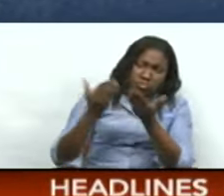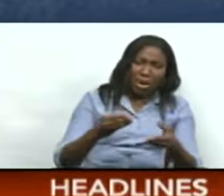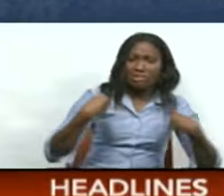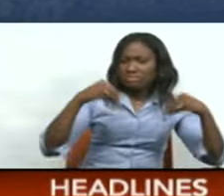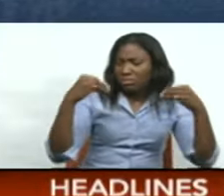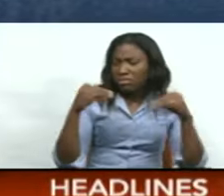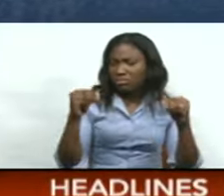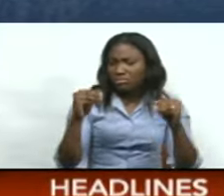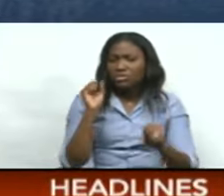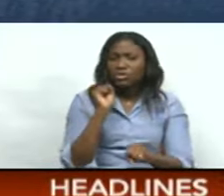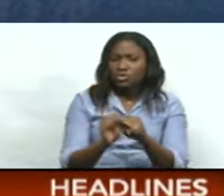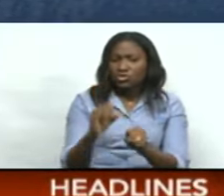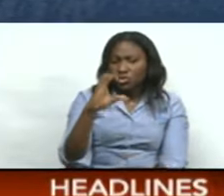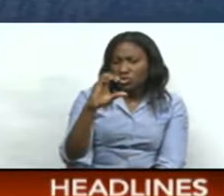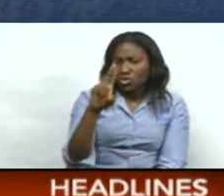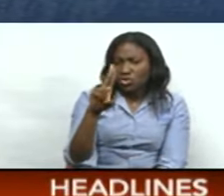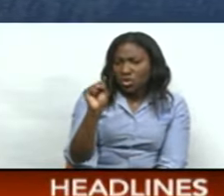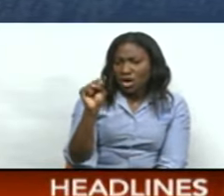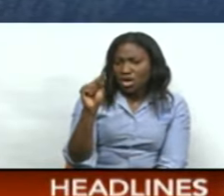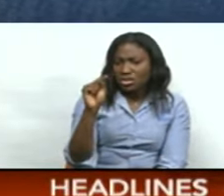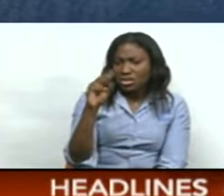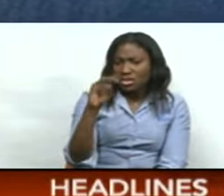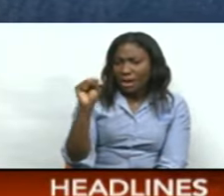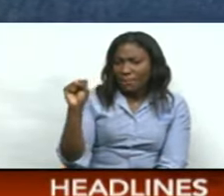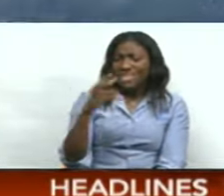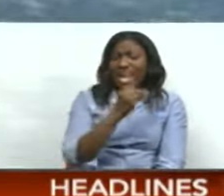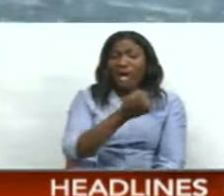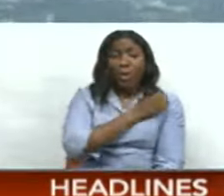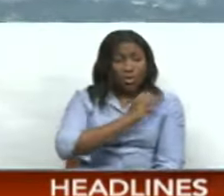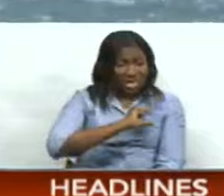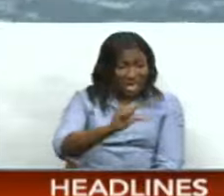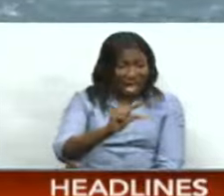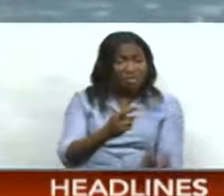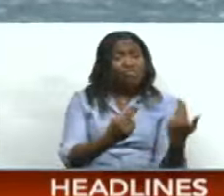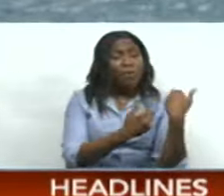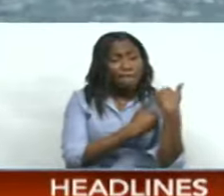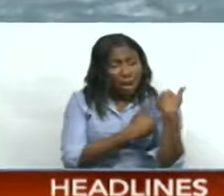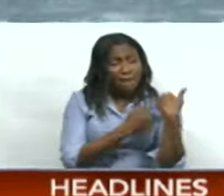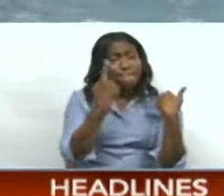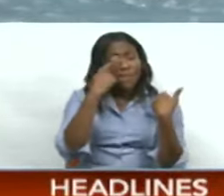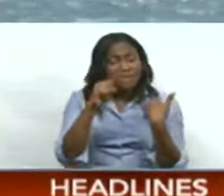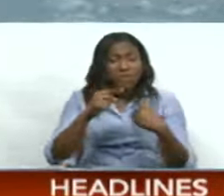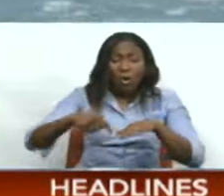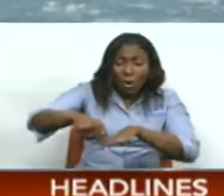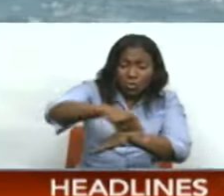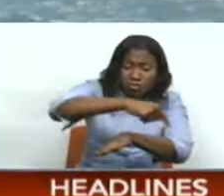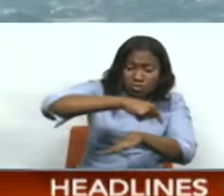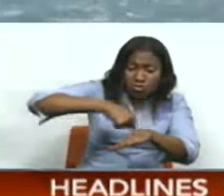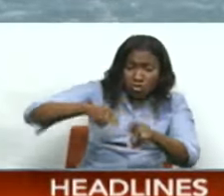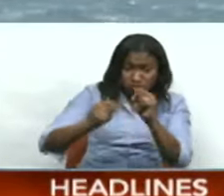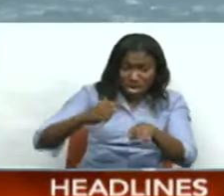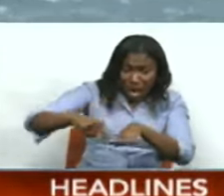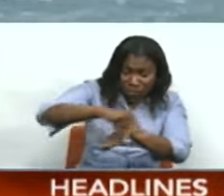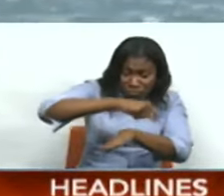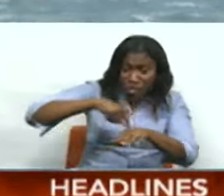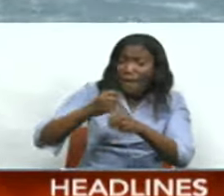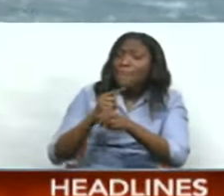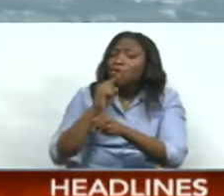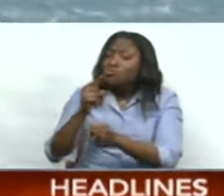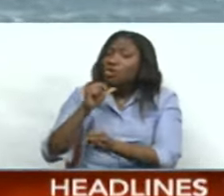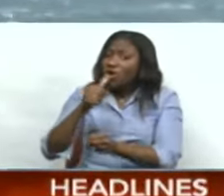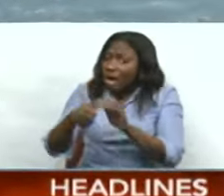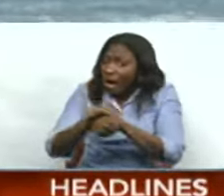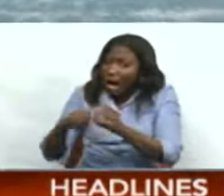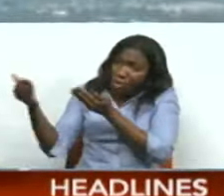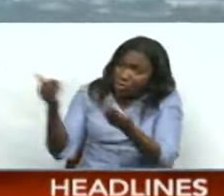which the Customs and Excise Division and Coast Guard should be monitoring. Those guns, the report said, come from 66 illegal and